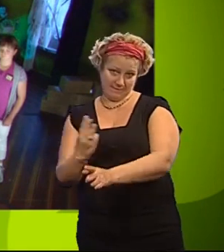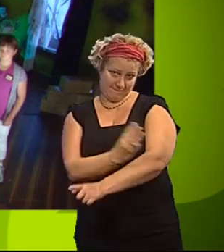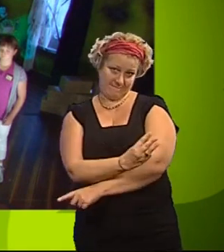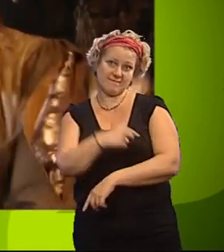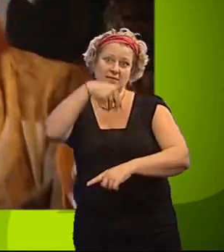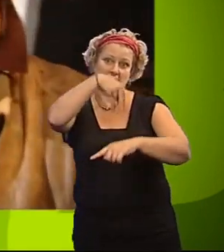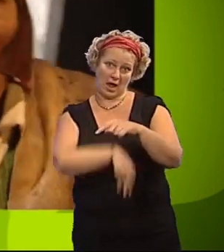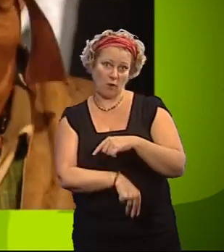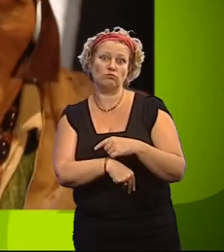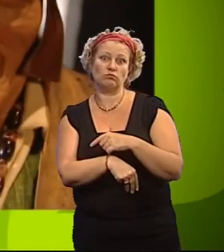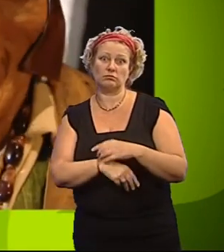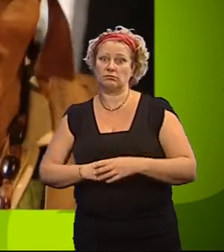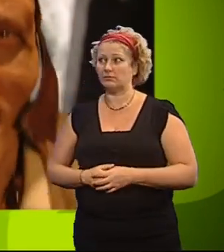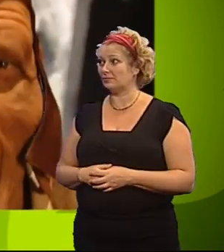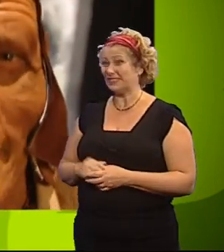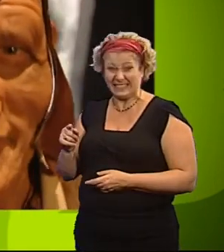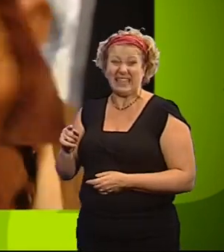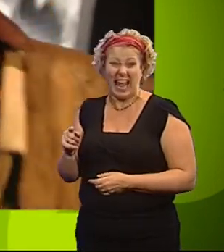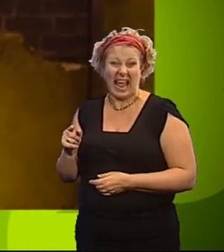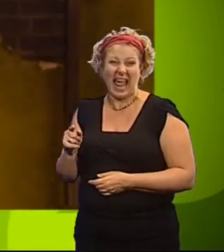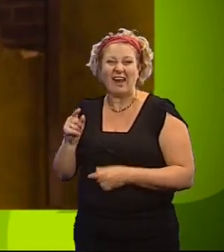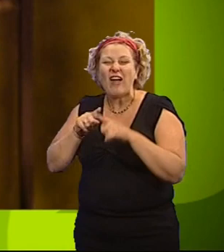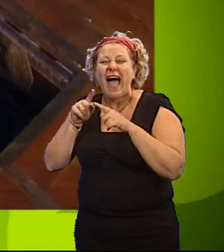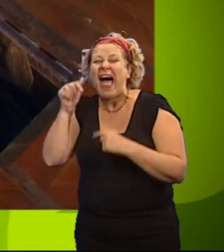floor. The saboteur's been trapped!